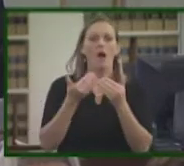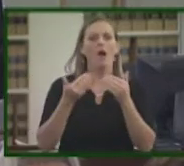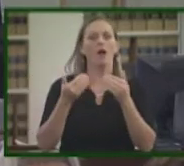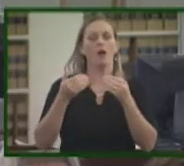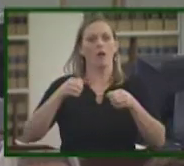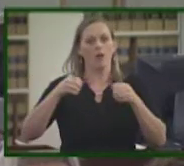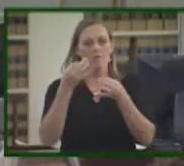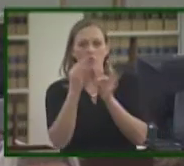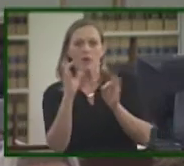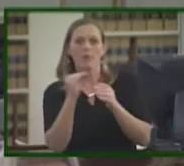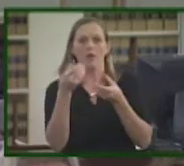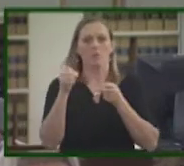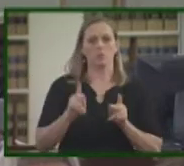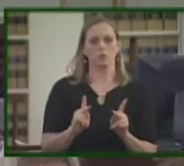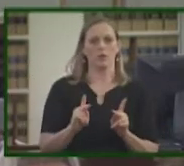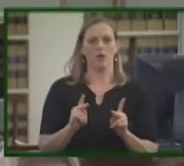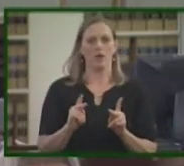opportunity.